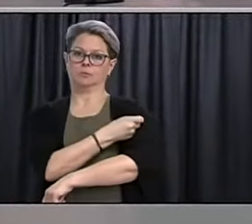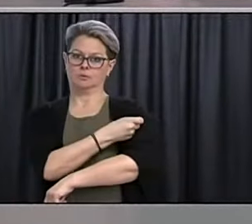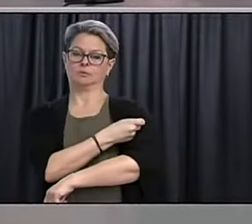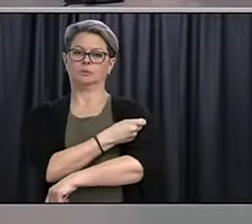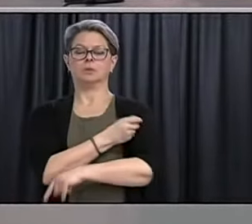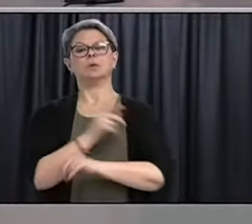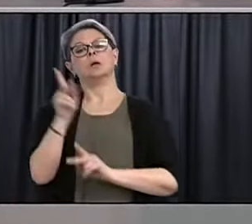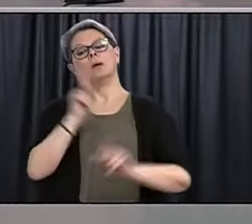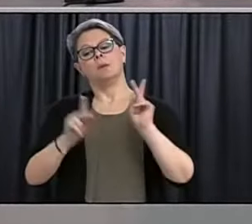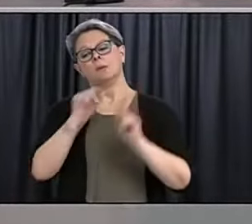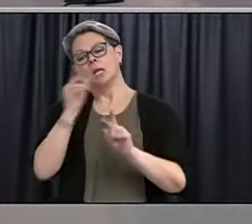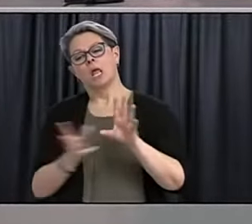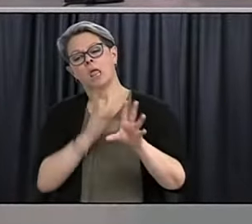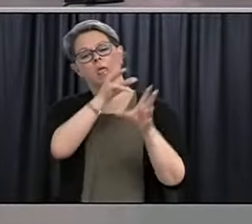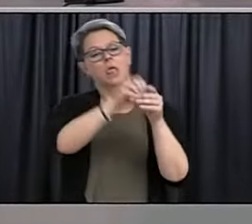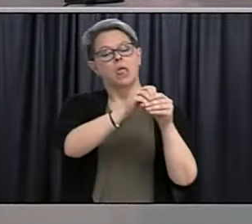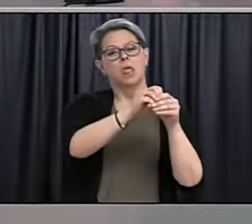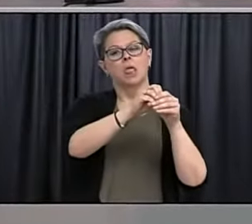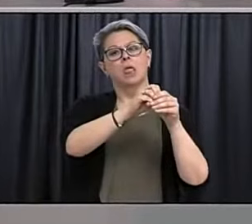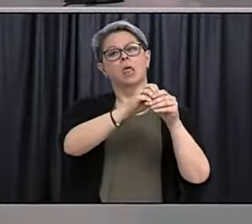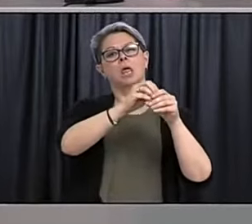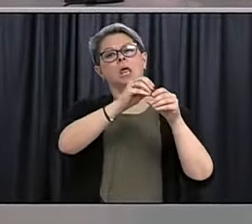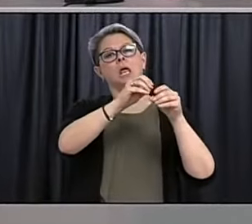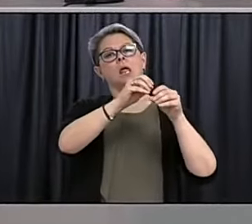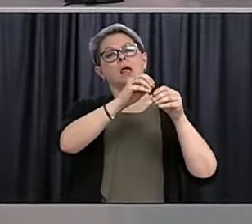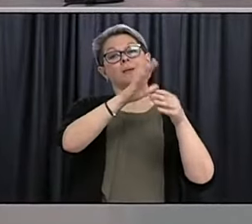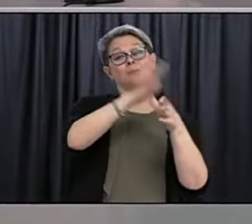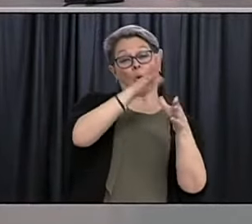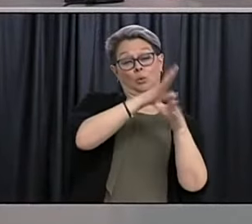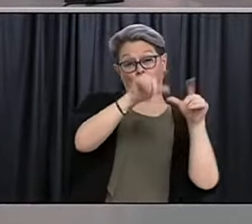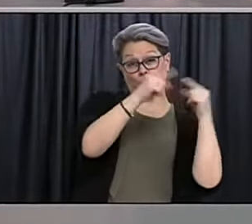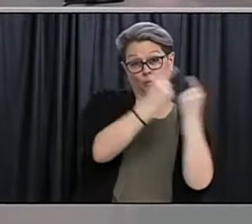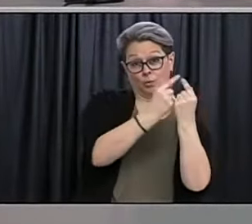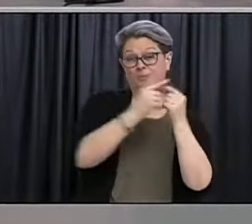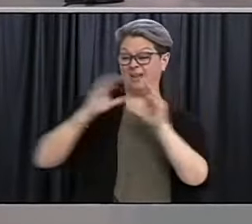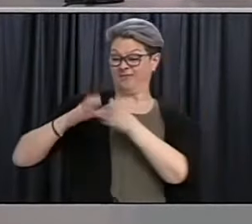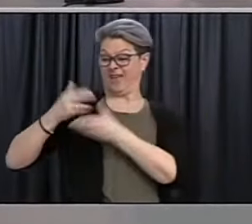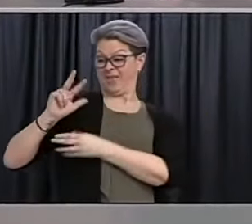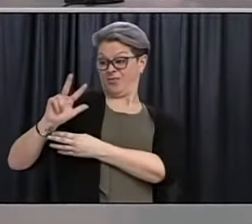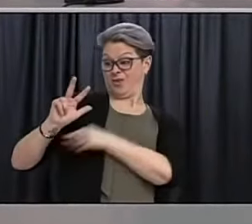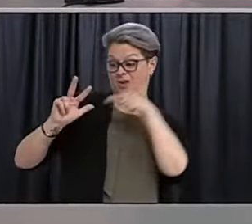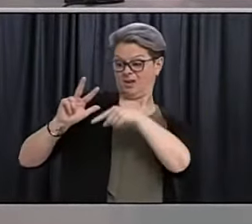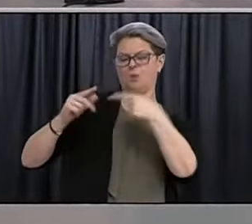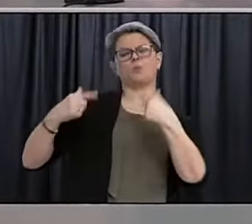part of the priority group, that phase three, when will we start being, giving first vaccination to them?